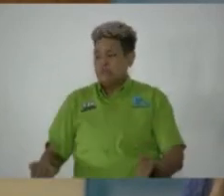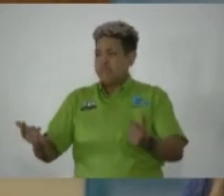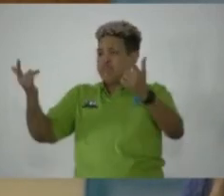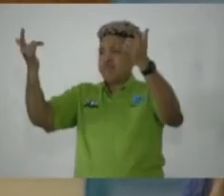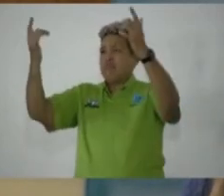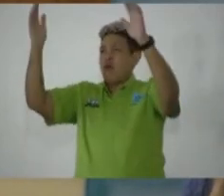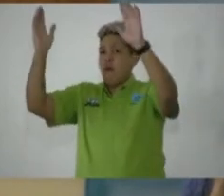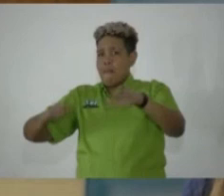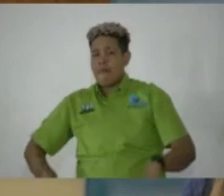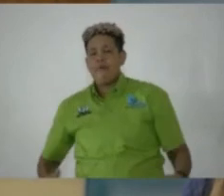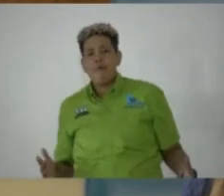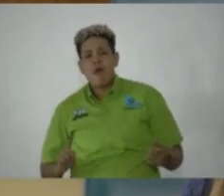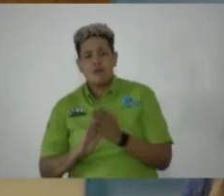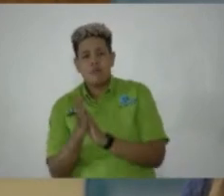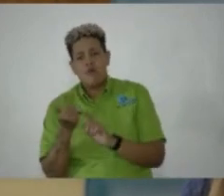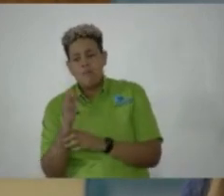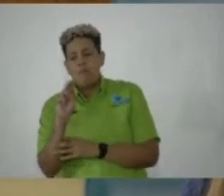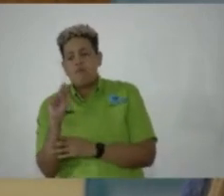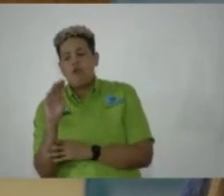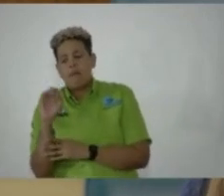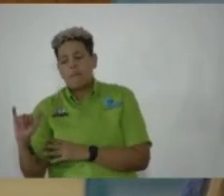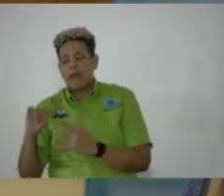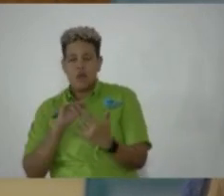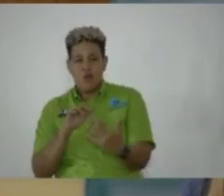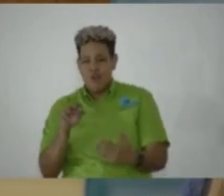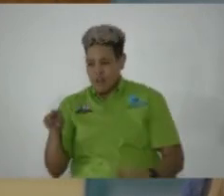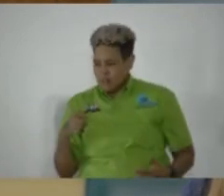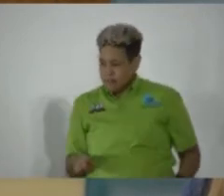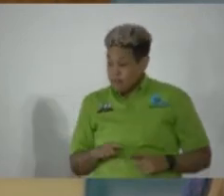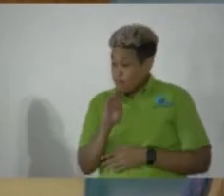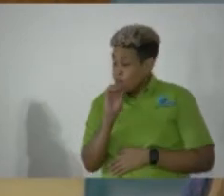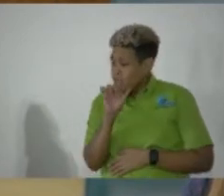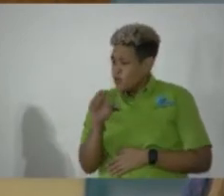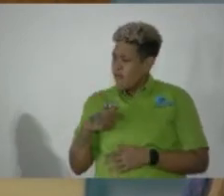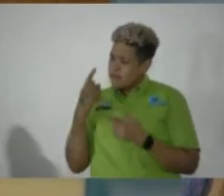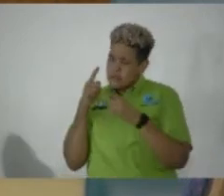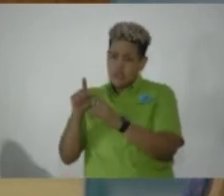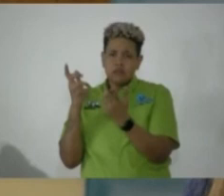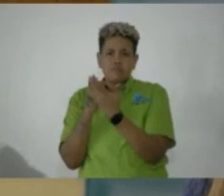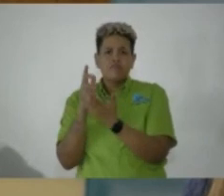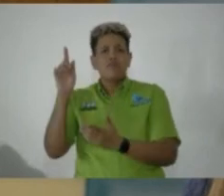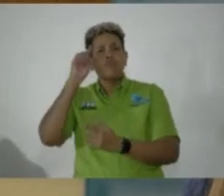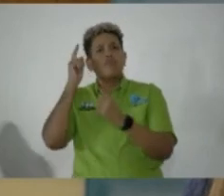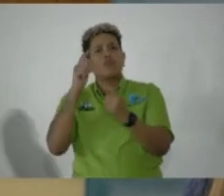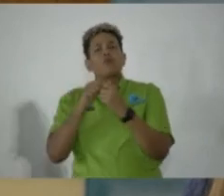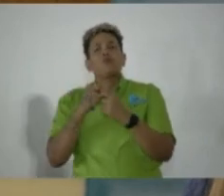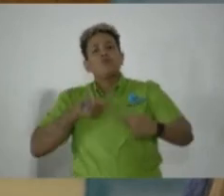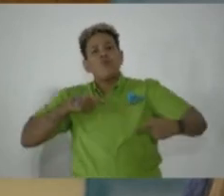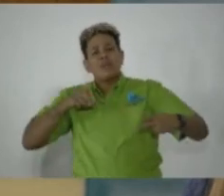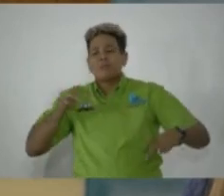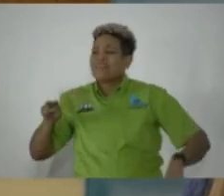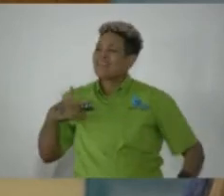in what became the Morant Bay War. Boogl had aligned his destiny with the struggles of his people